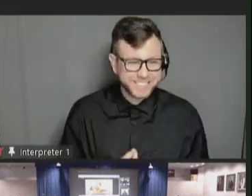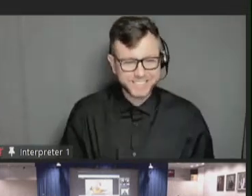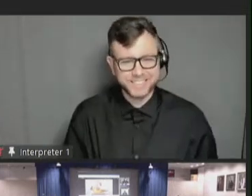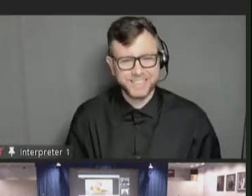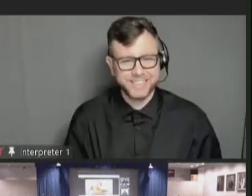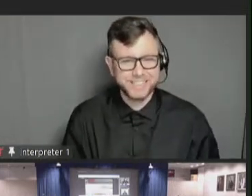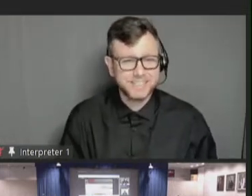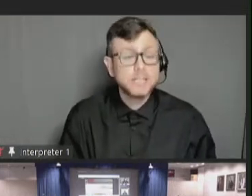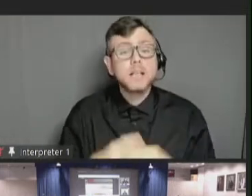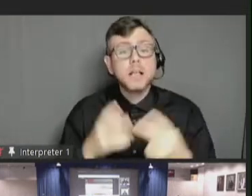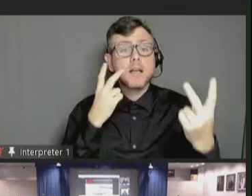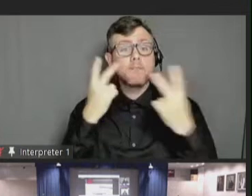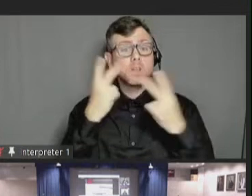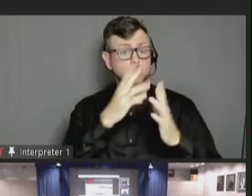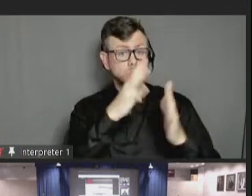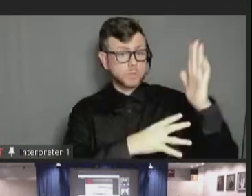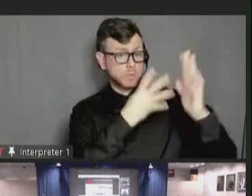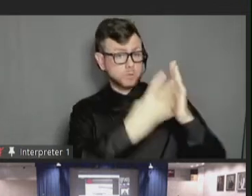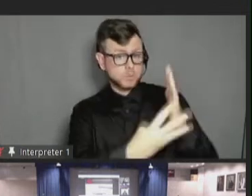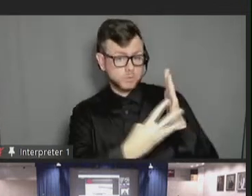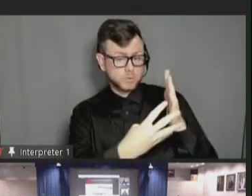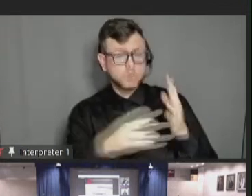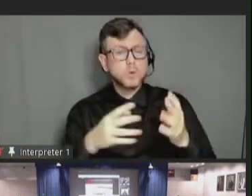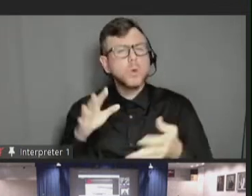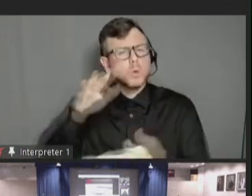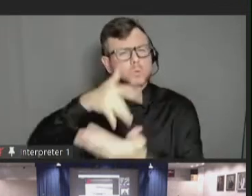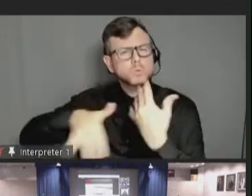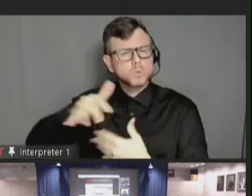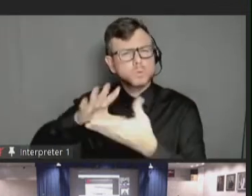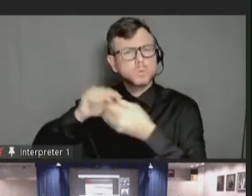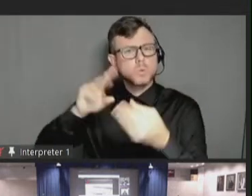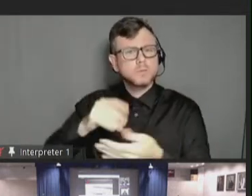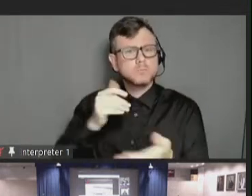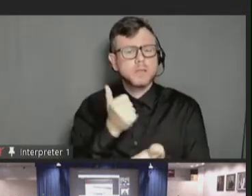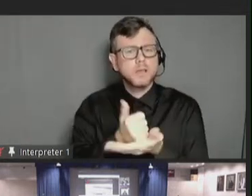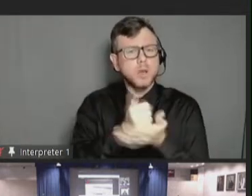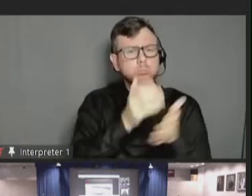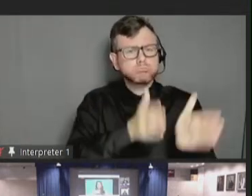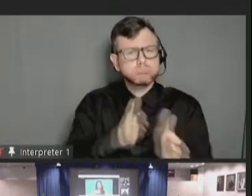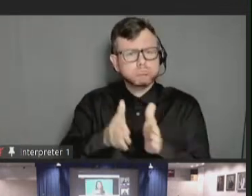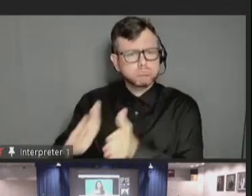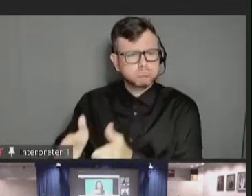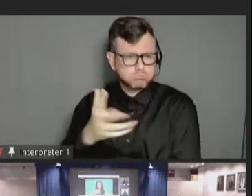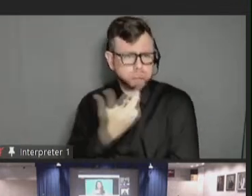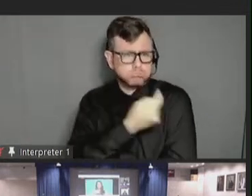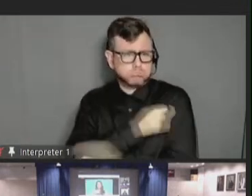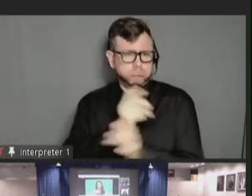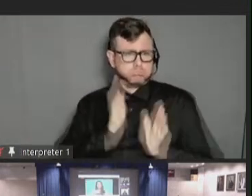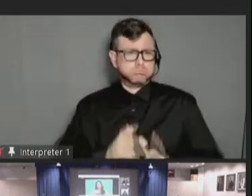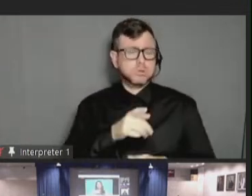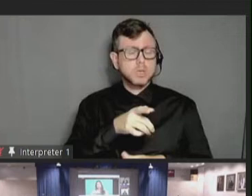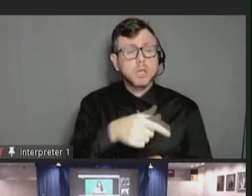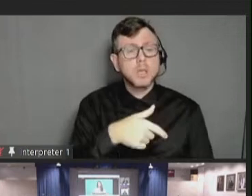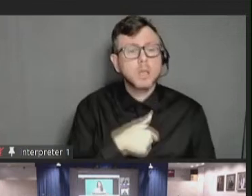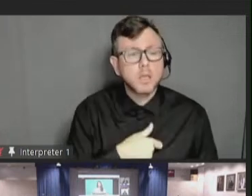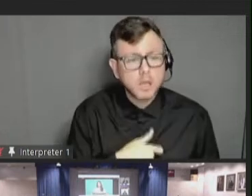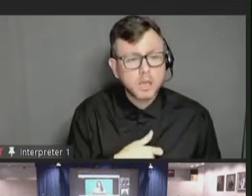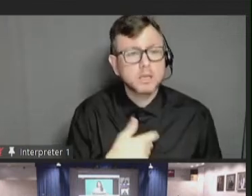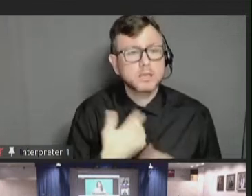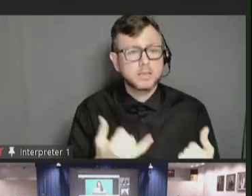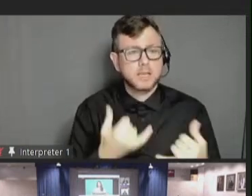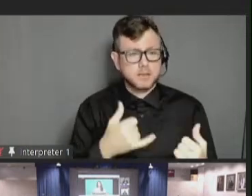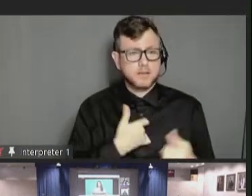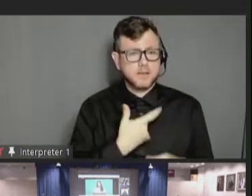Visual schedules and social stories prepare vaccine recipients. Today at the vaccine clinic, it was my first